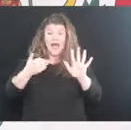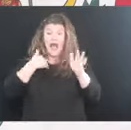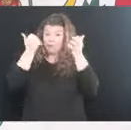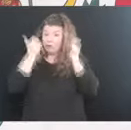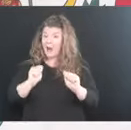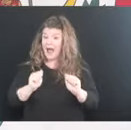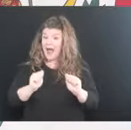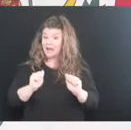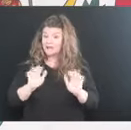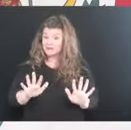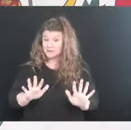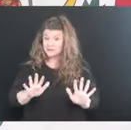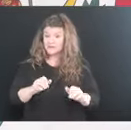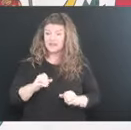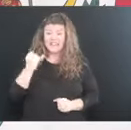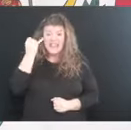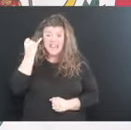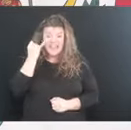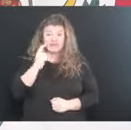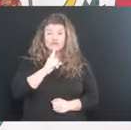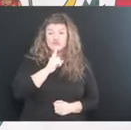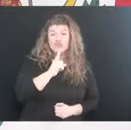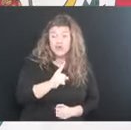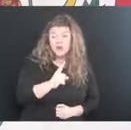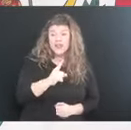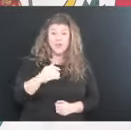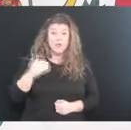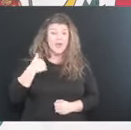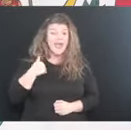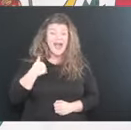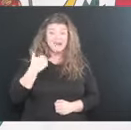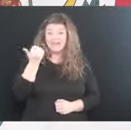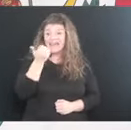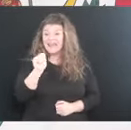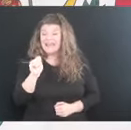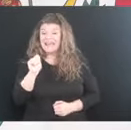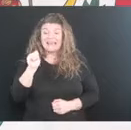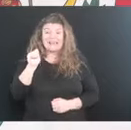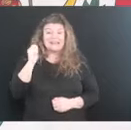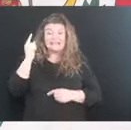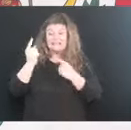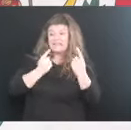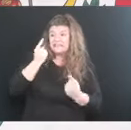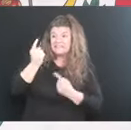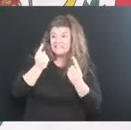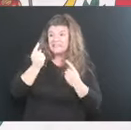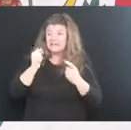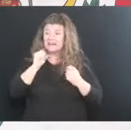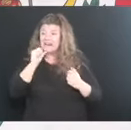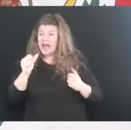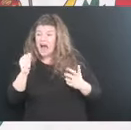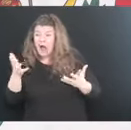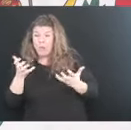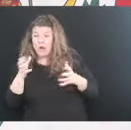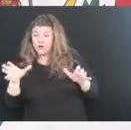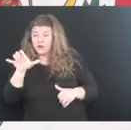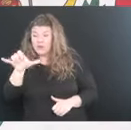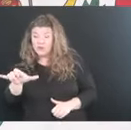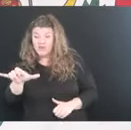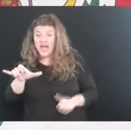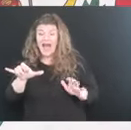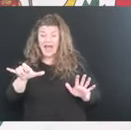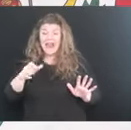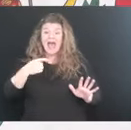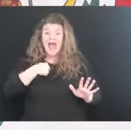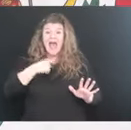this. If, if really and truly we have any concerns or any reason not to do this, I'm going to,